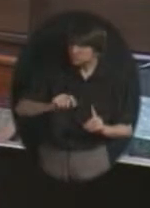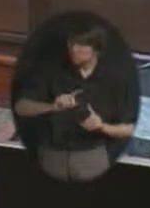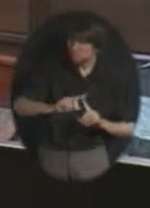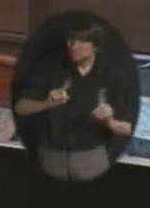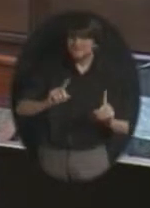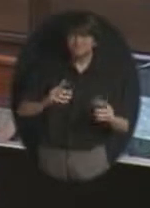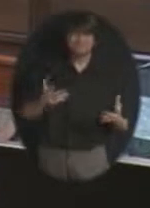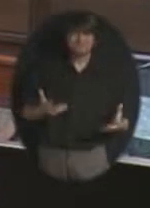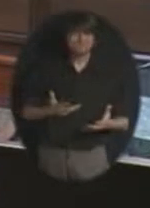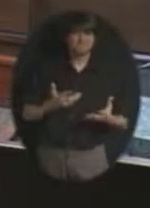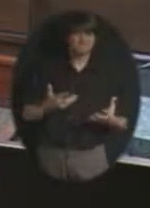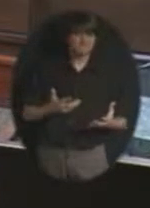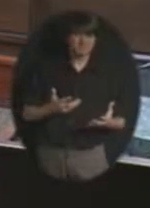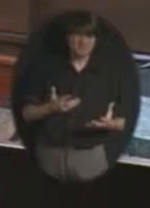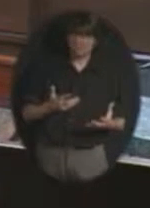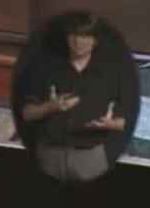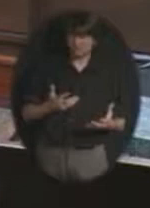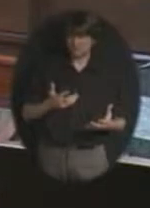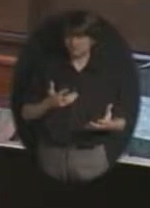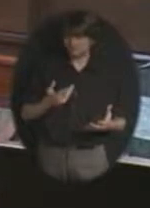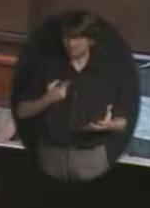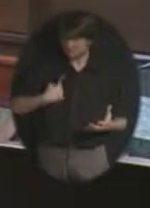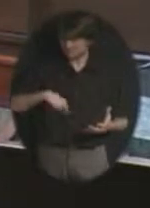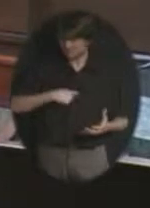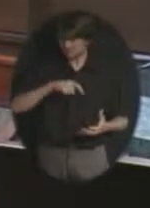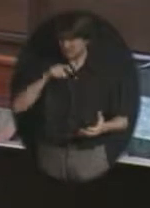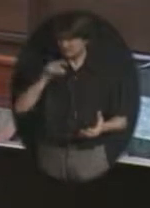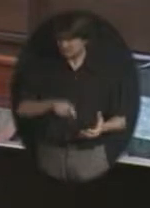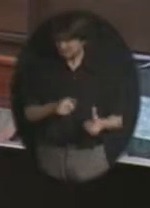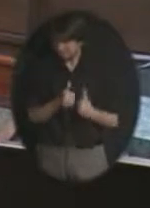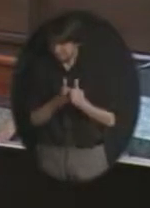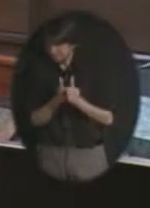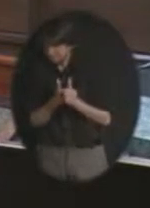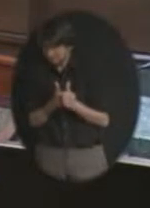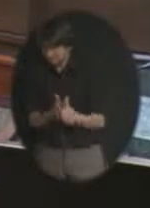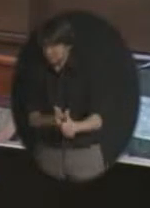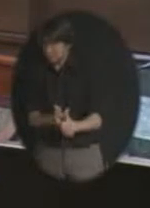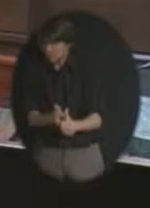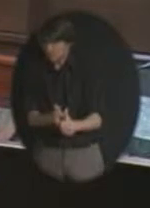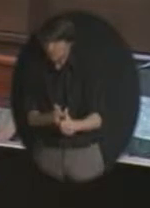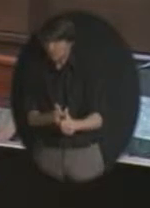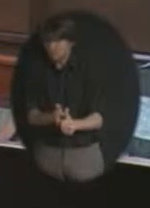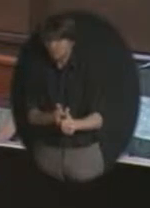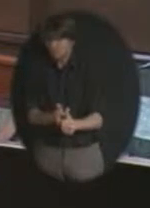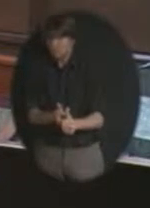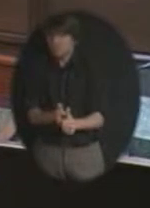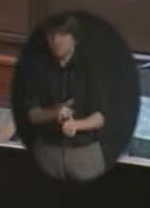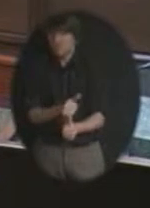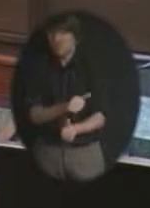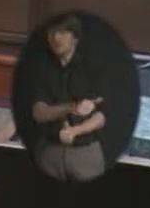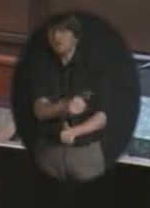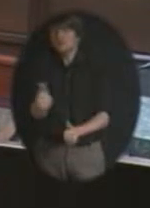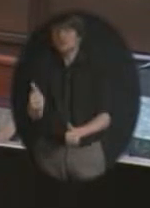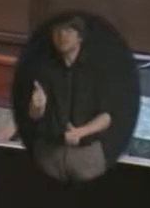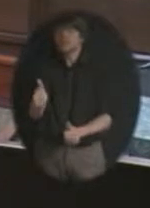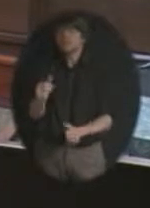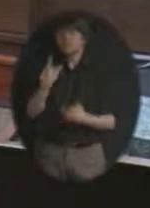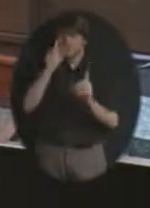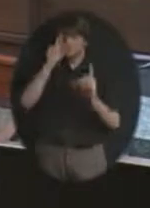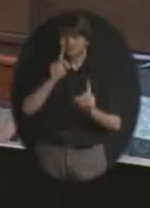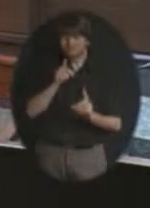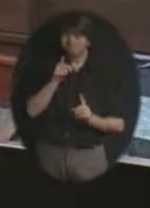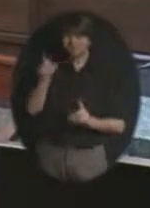the word, at the mercy, but that's probably the accurate statement, of decisions made elsewhere in Topeka.